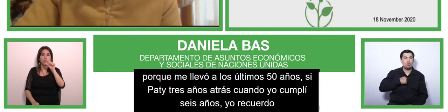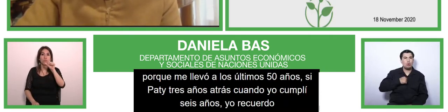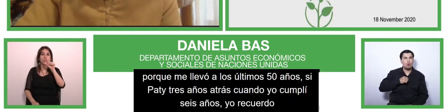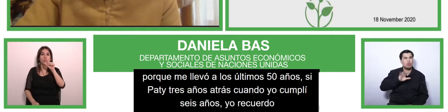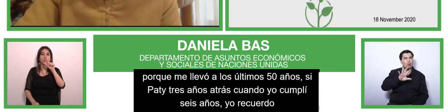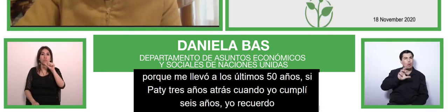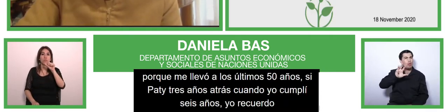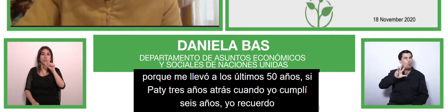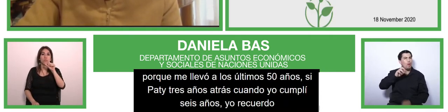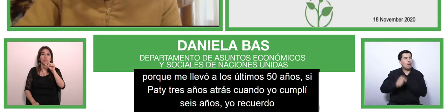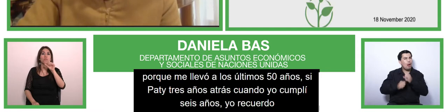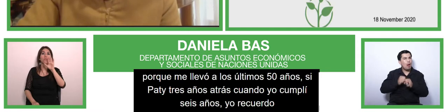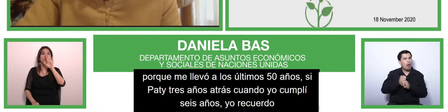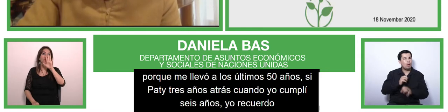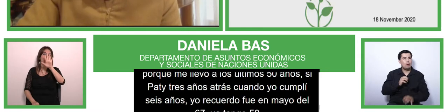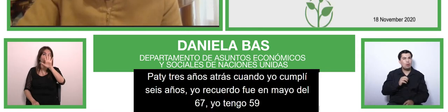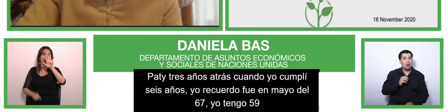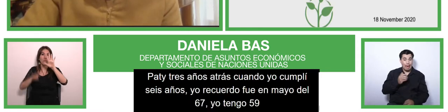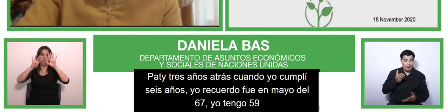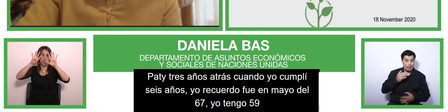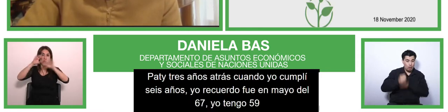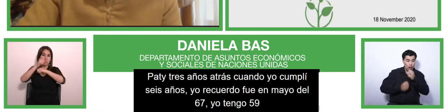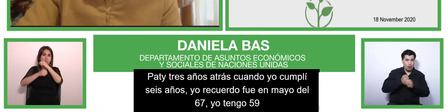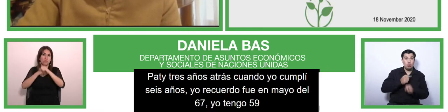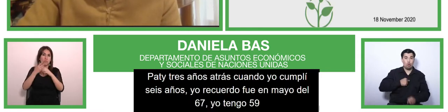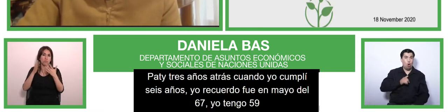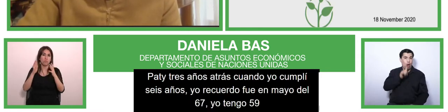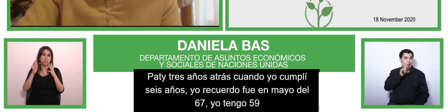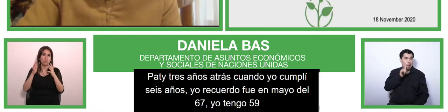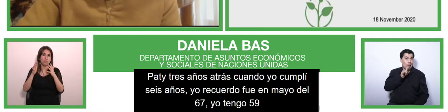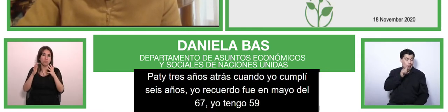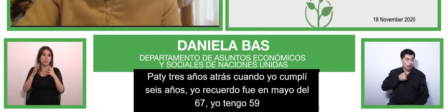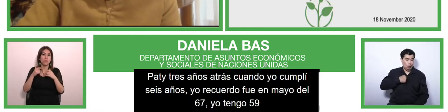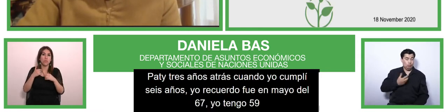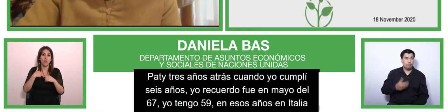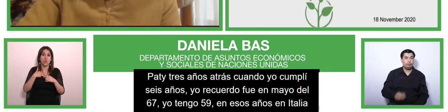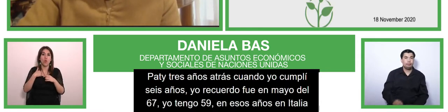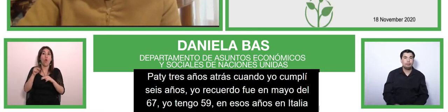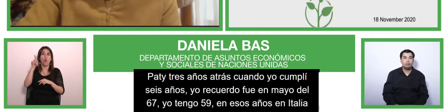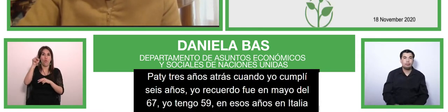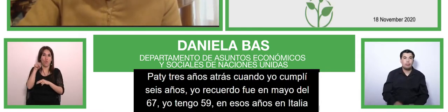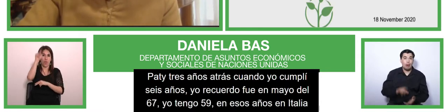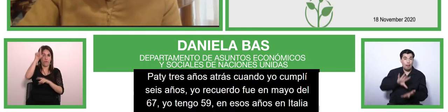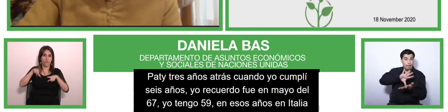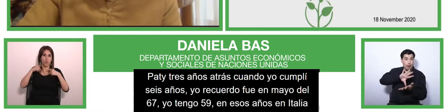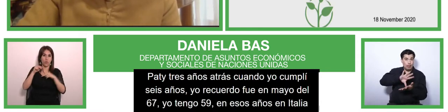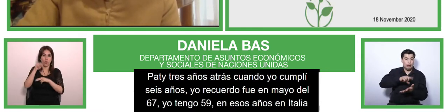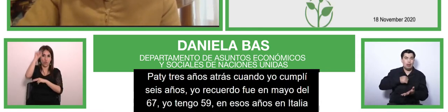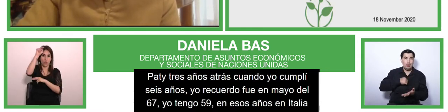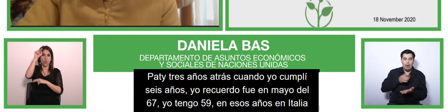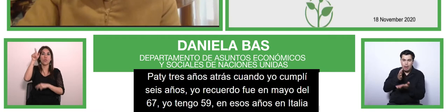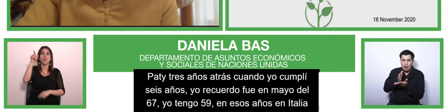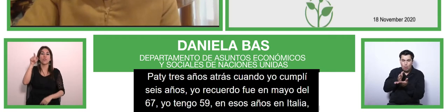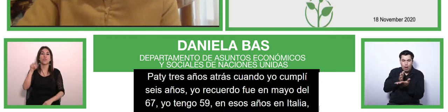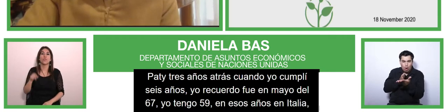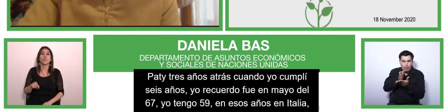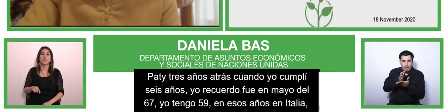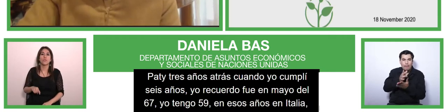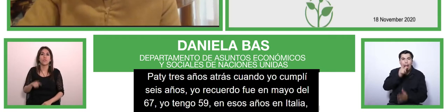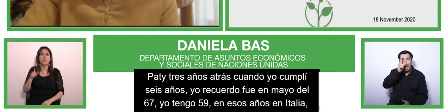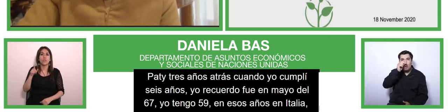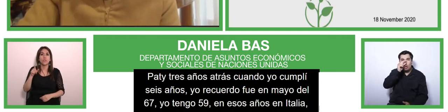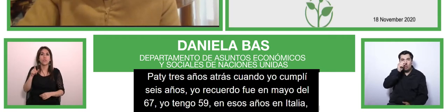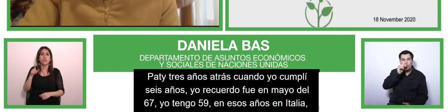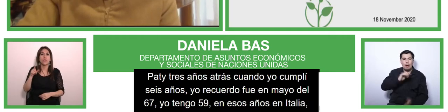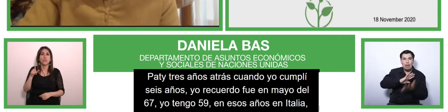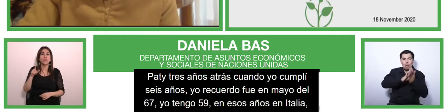years in italy i'm italian school was starting in october every october and you